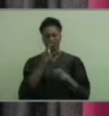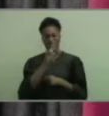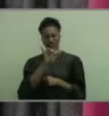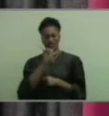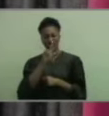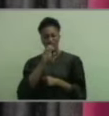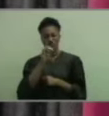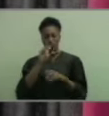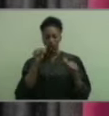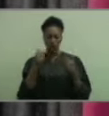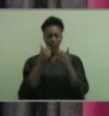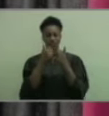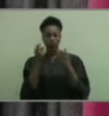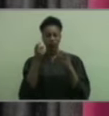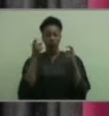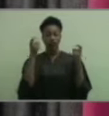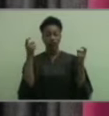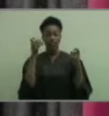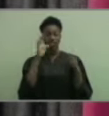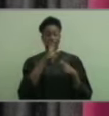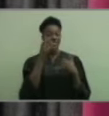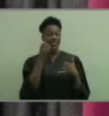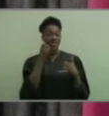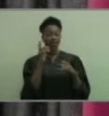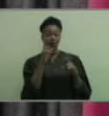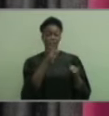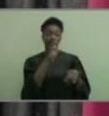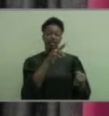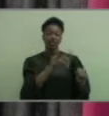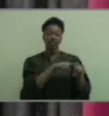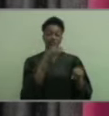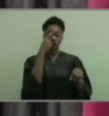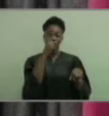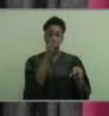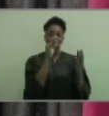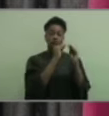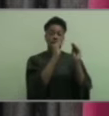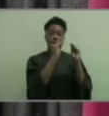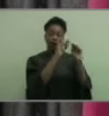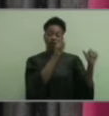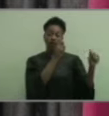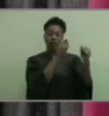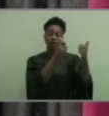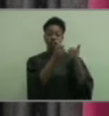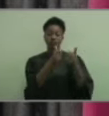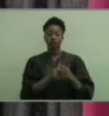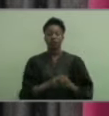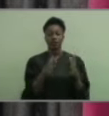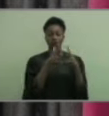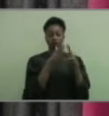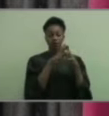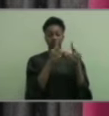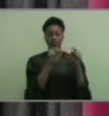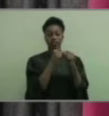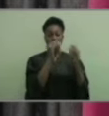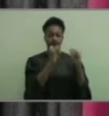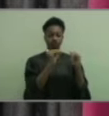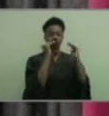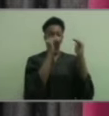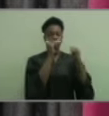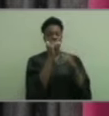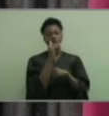production competition, and he is now headed national for further competition, the football team advanced to the